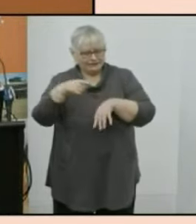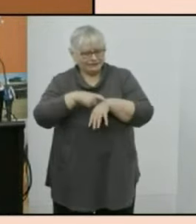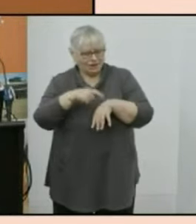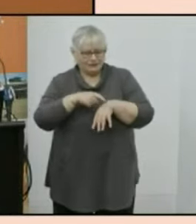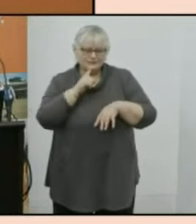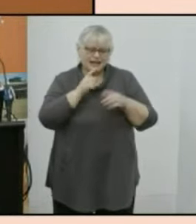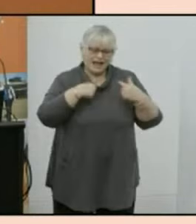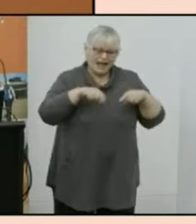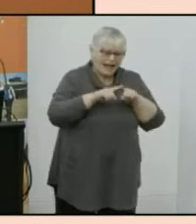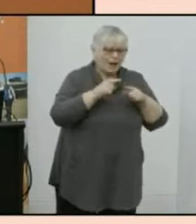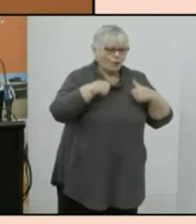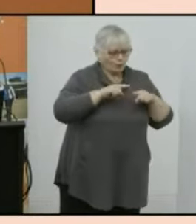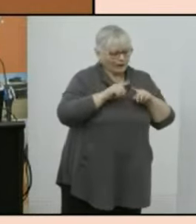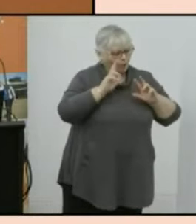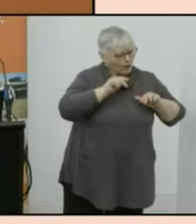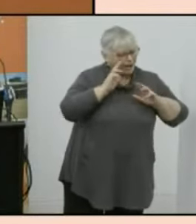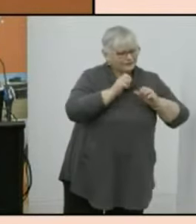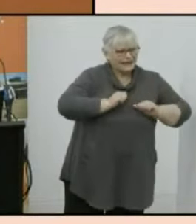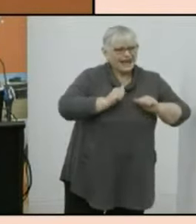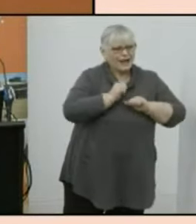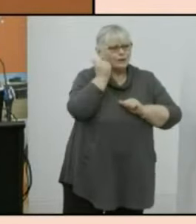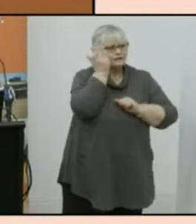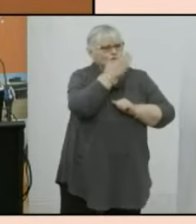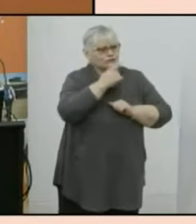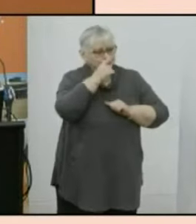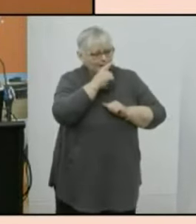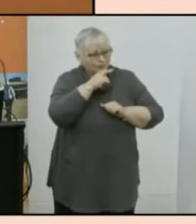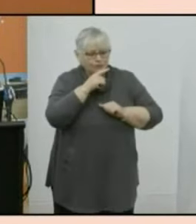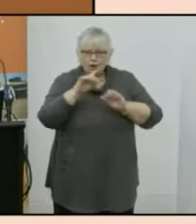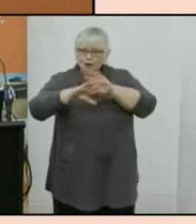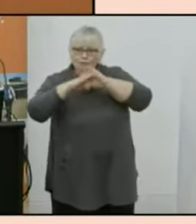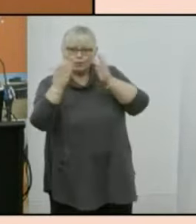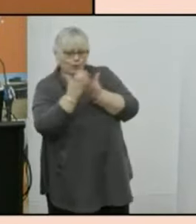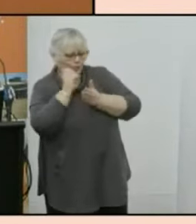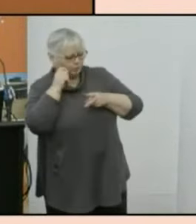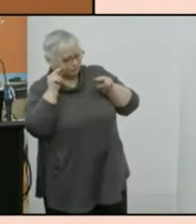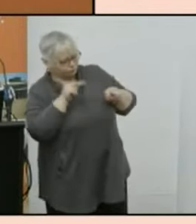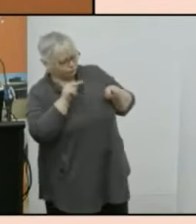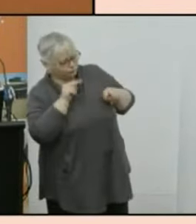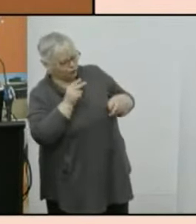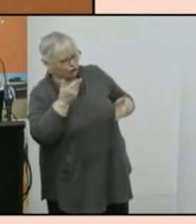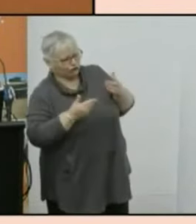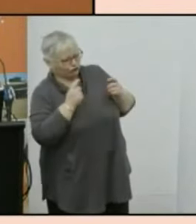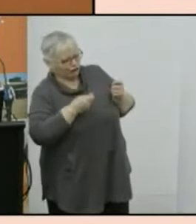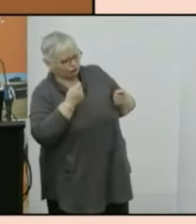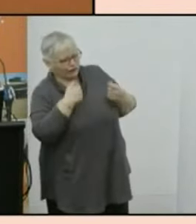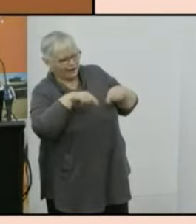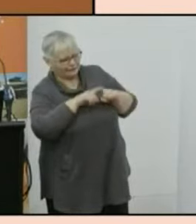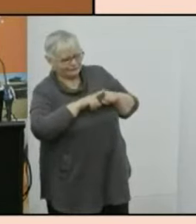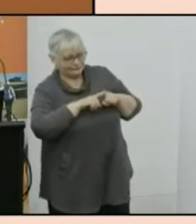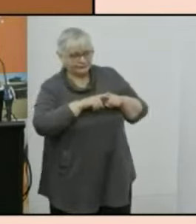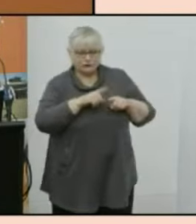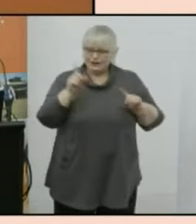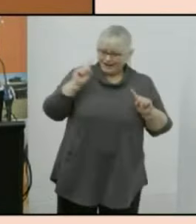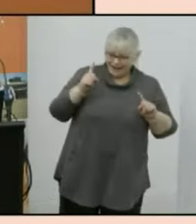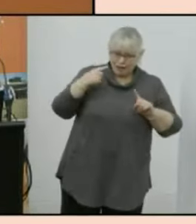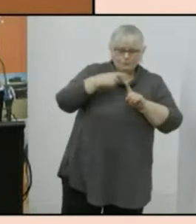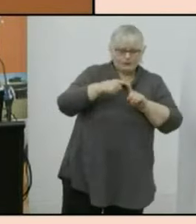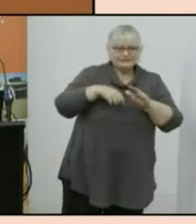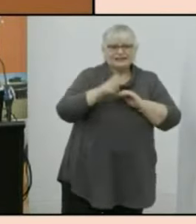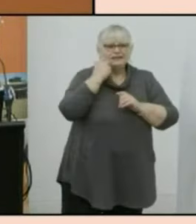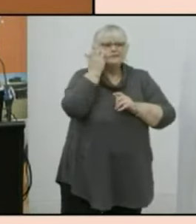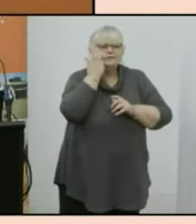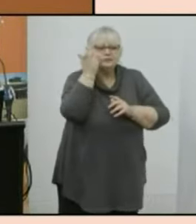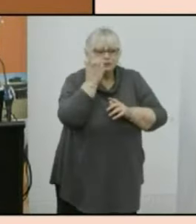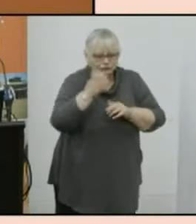people will be the thing which the world will judge australia and australians not just now but in the greater perspective of